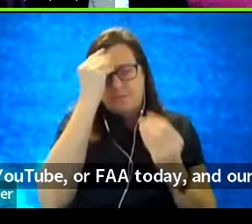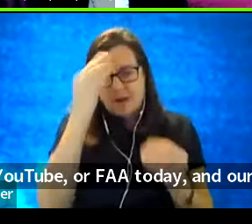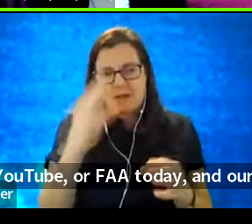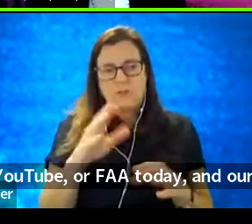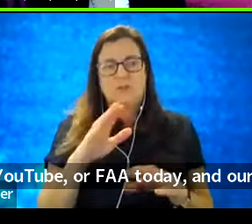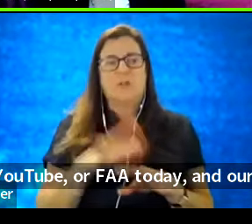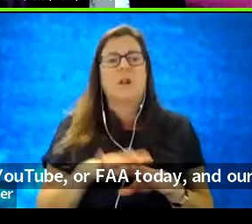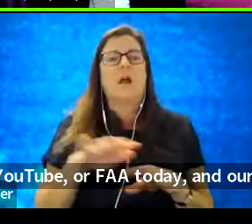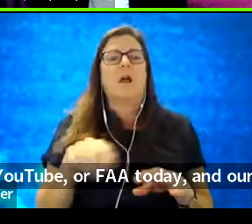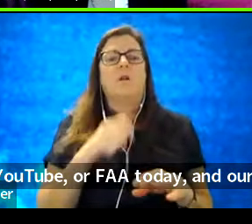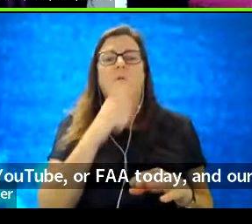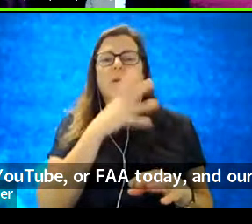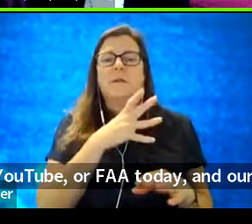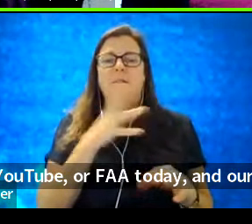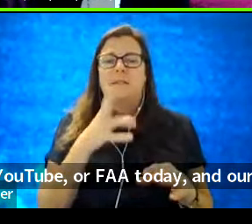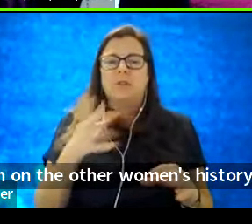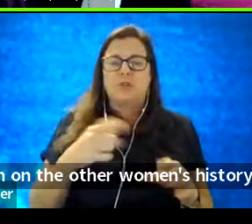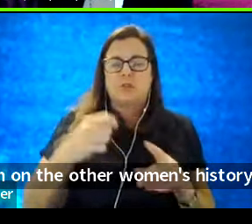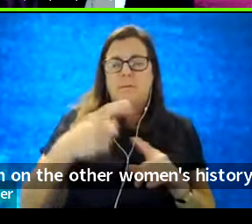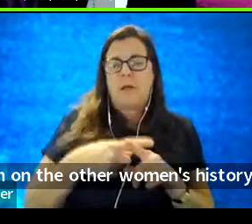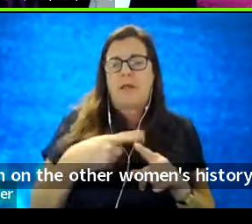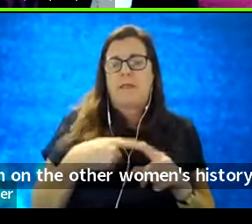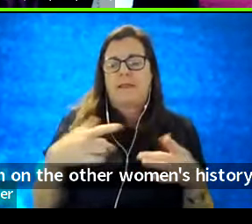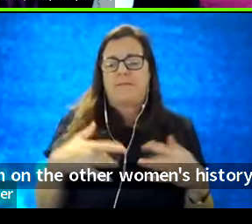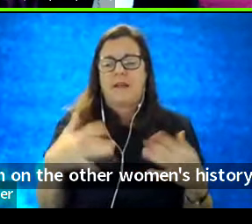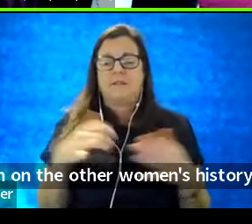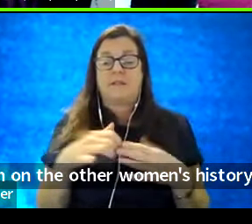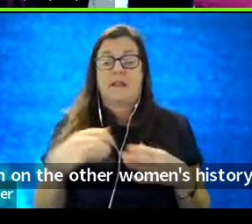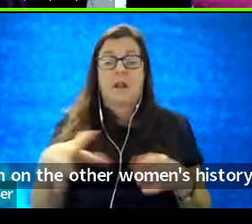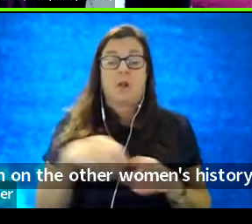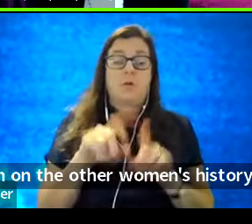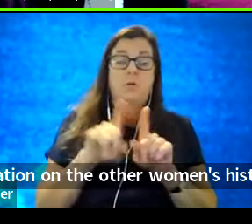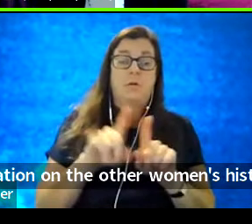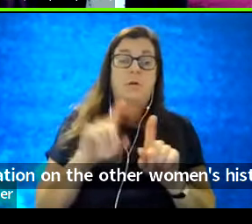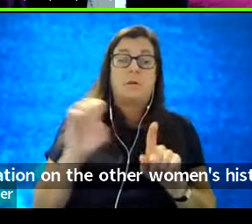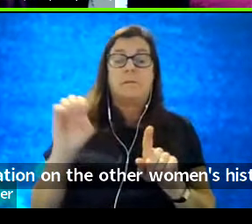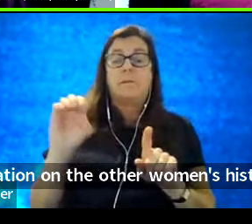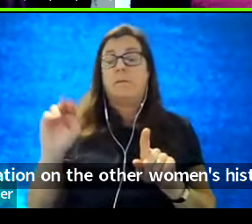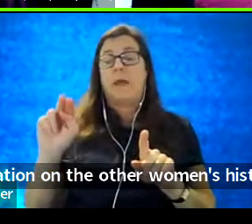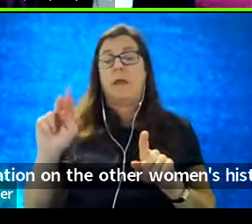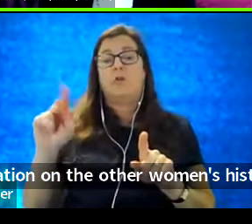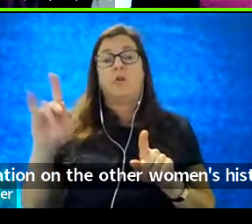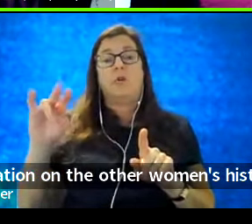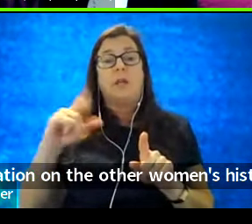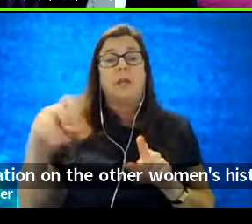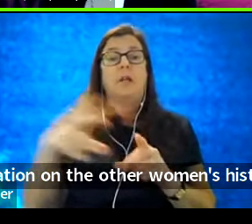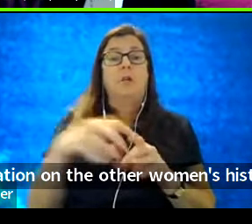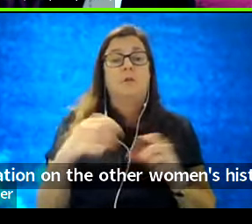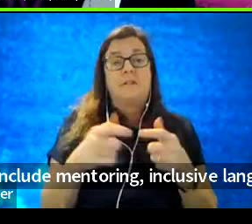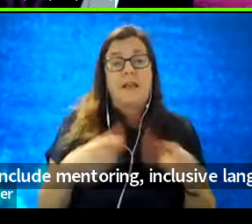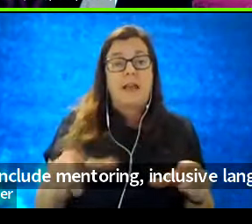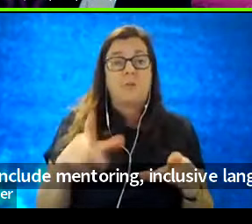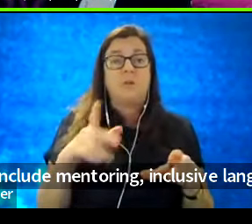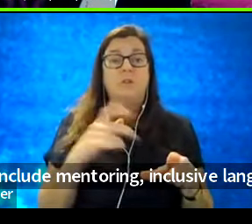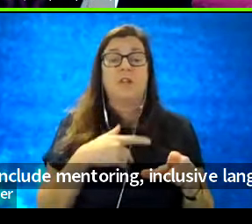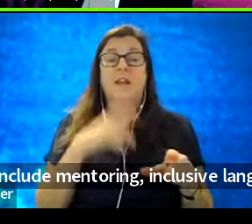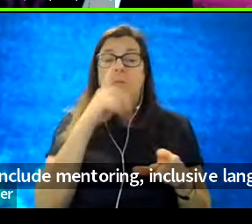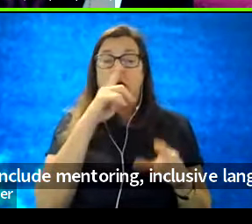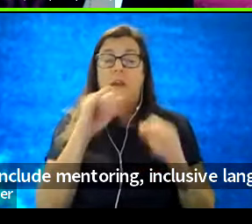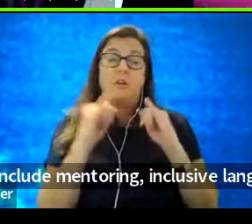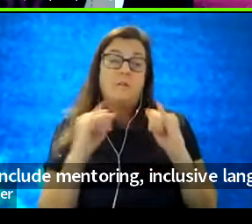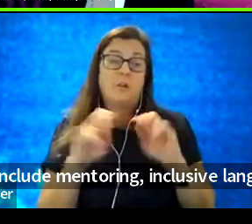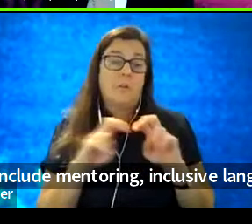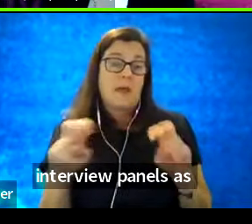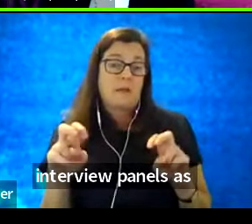the other women's history month events that include mentoring, inclusive language, and even mock interview panels.